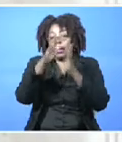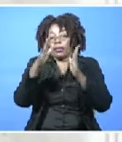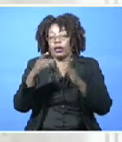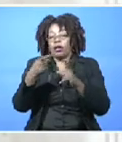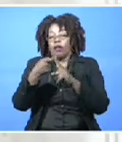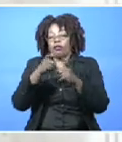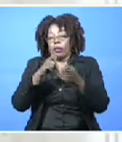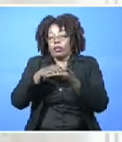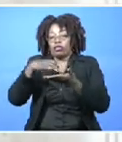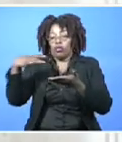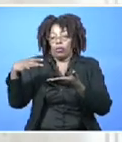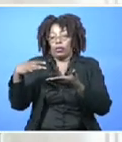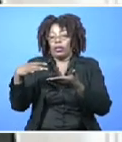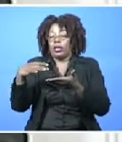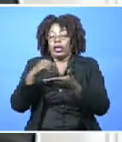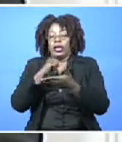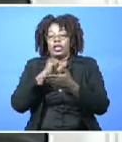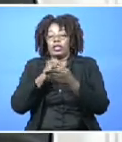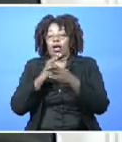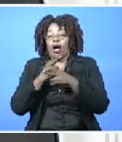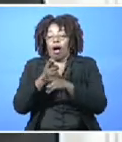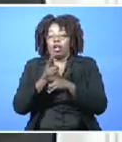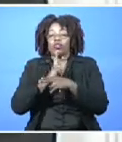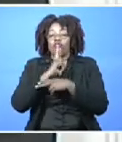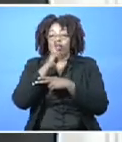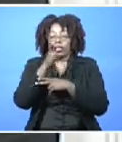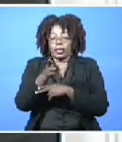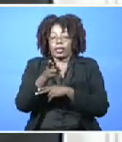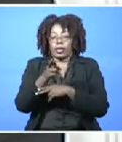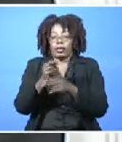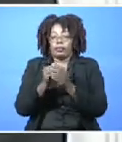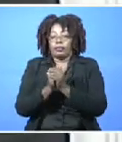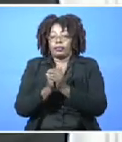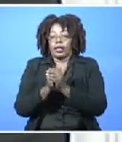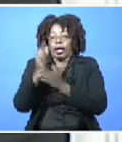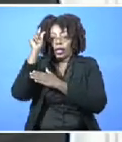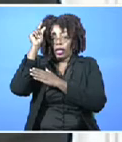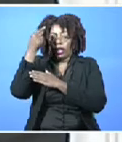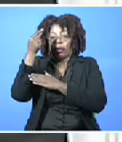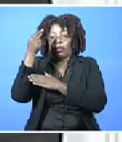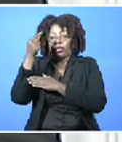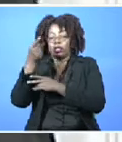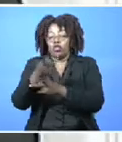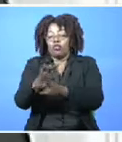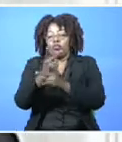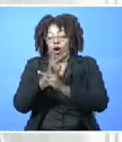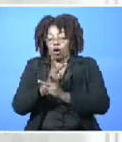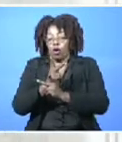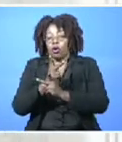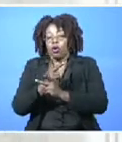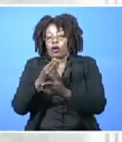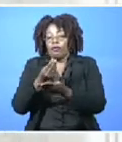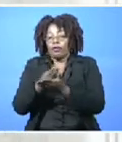is simply unrealistic. And the appetite for the government to keep borrowing funds to build airports